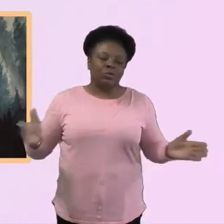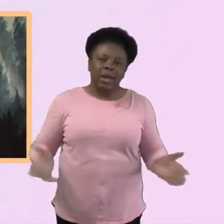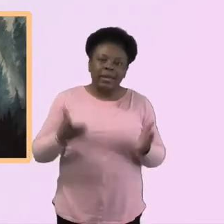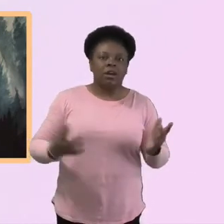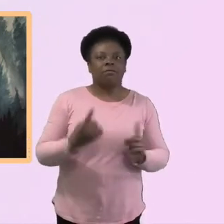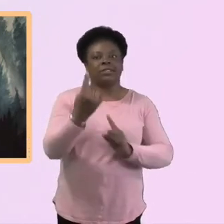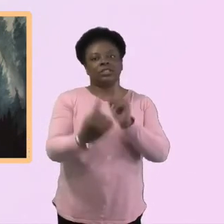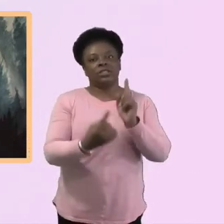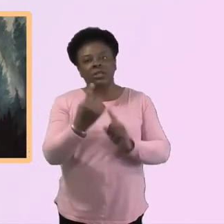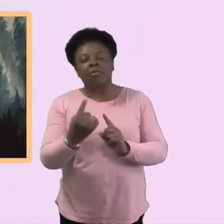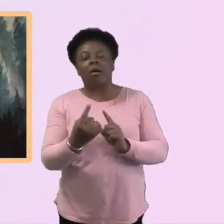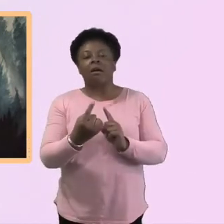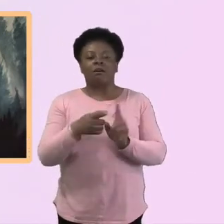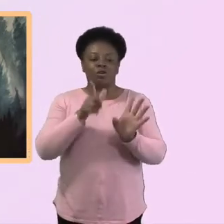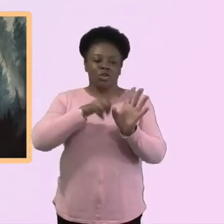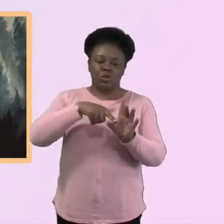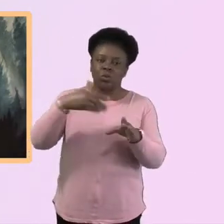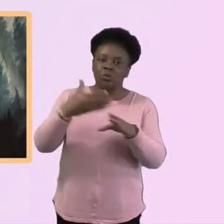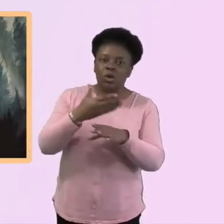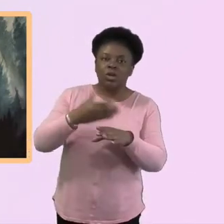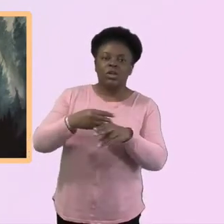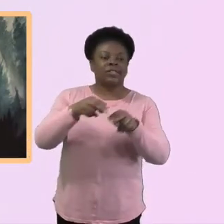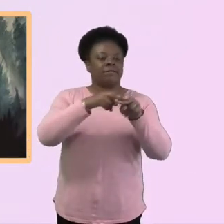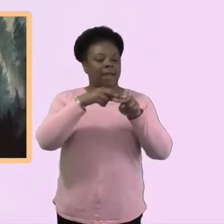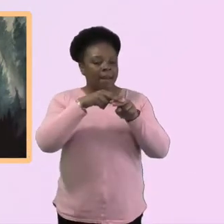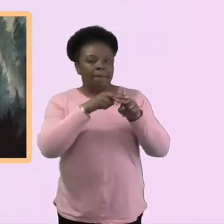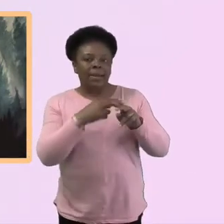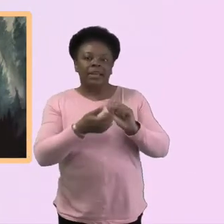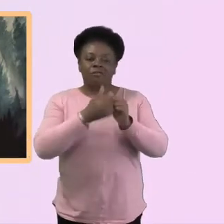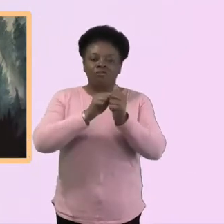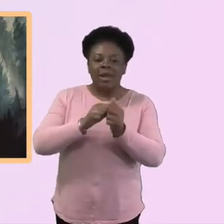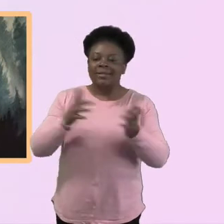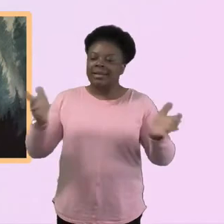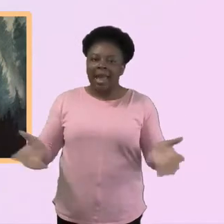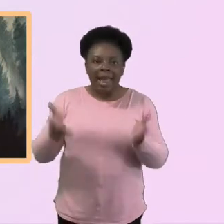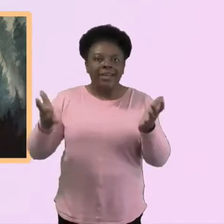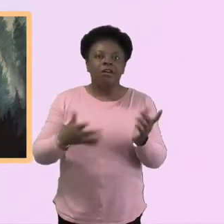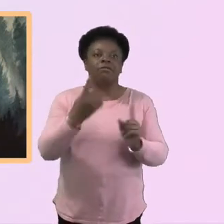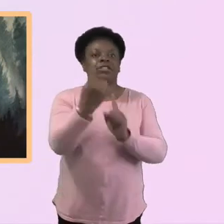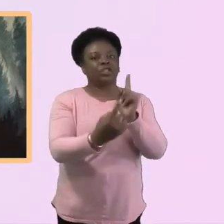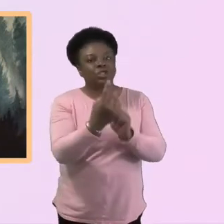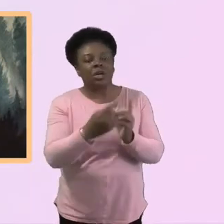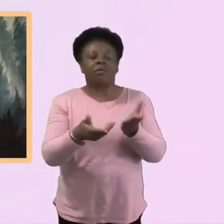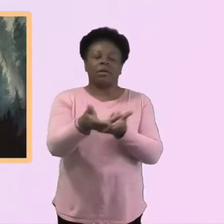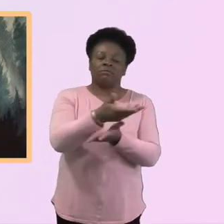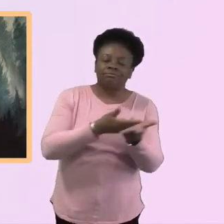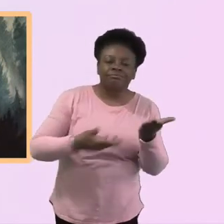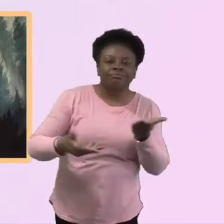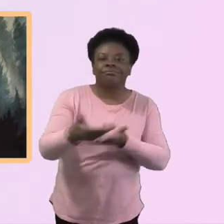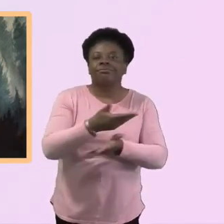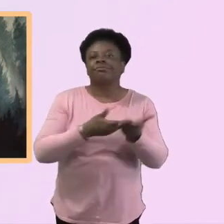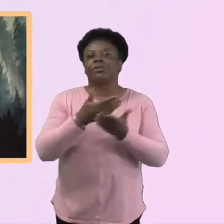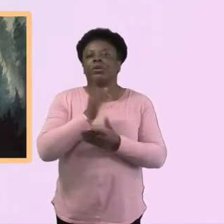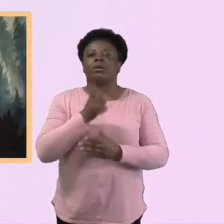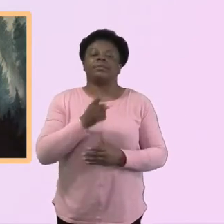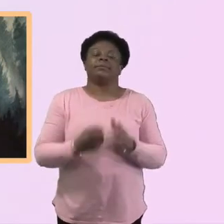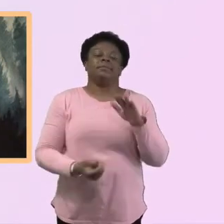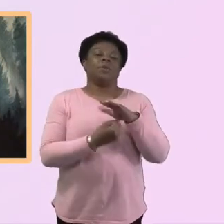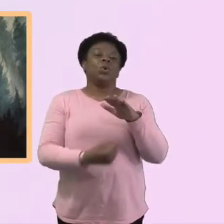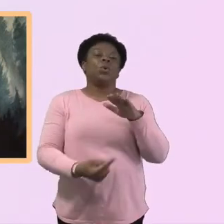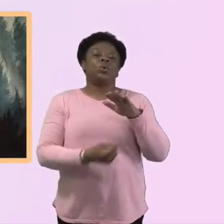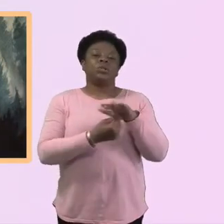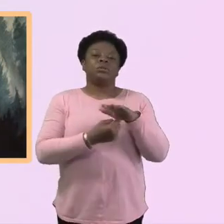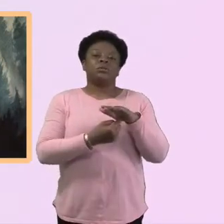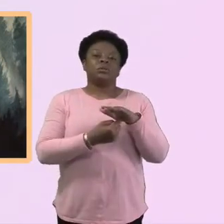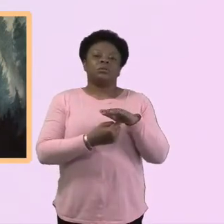youth workers or family members and that kind of friends and what's not. Um, but it's really good to be able to, to be able to look back